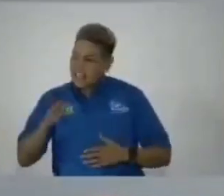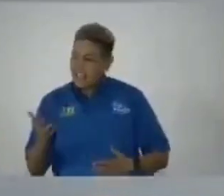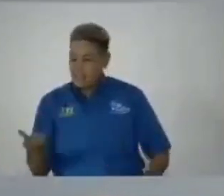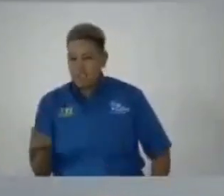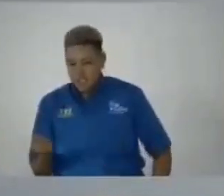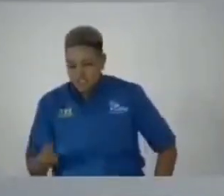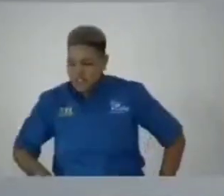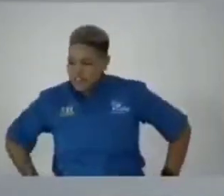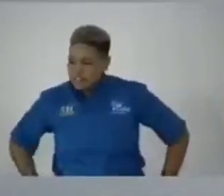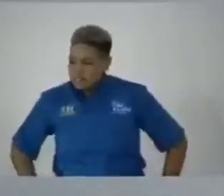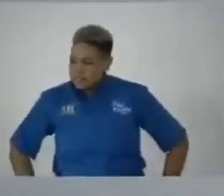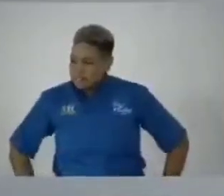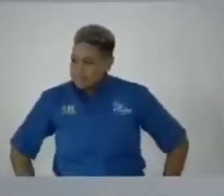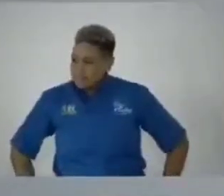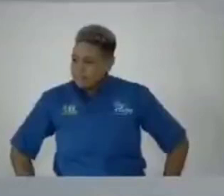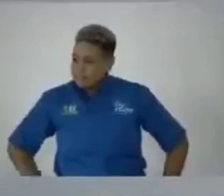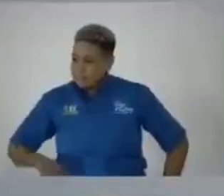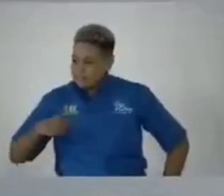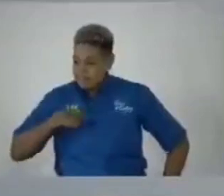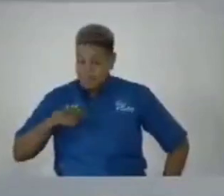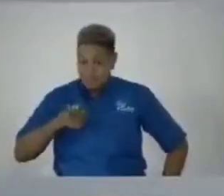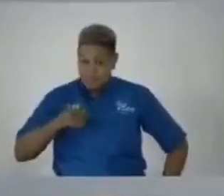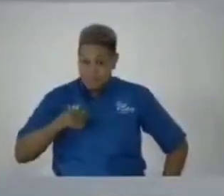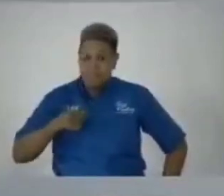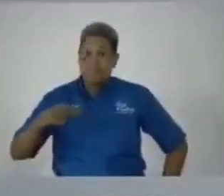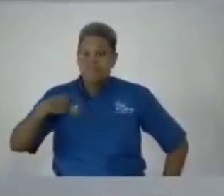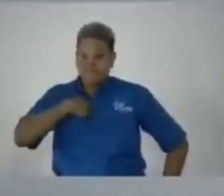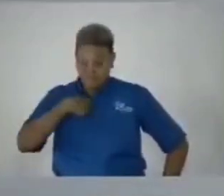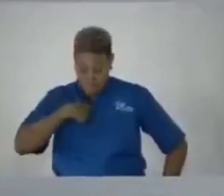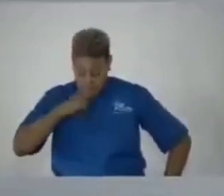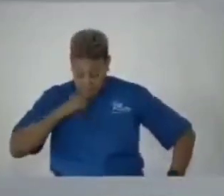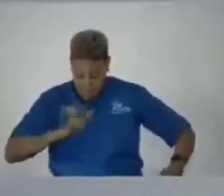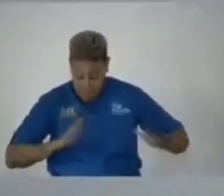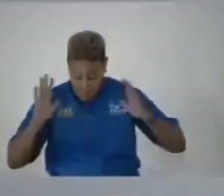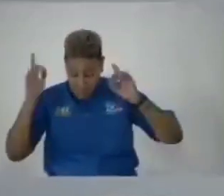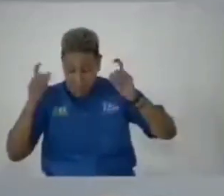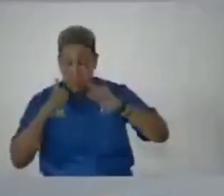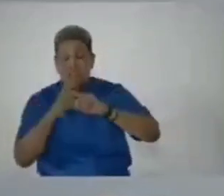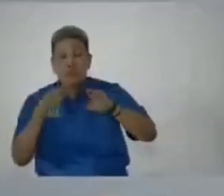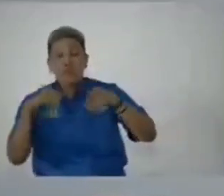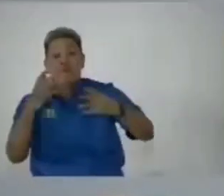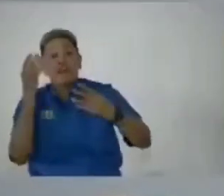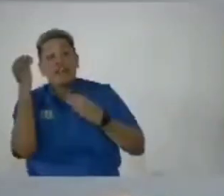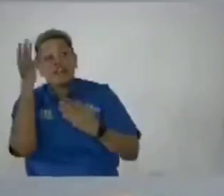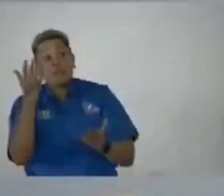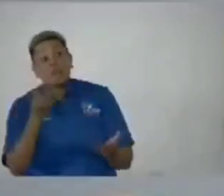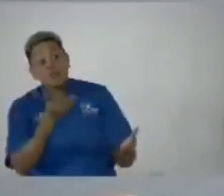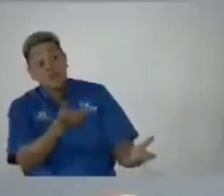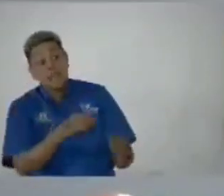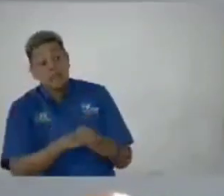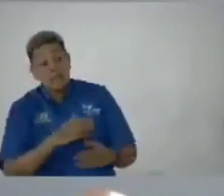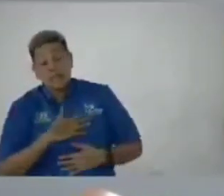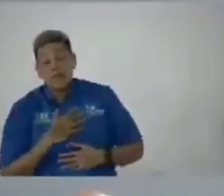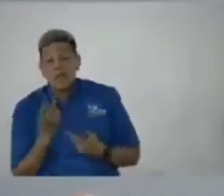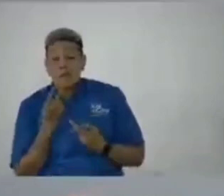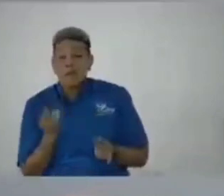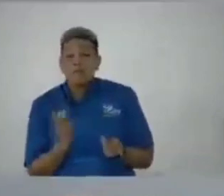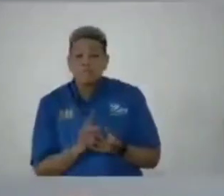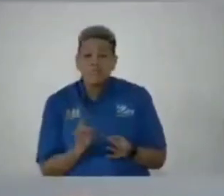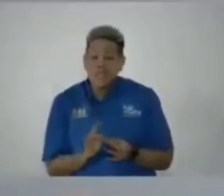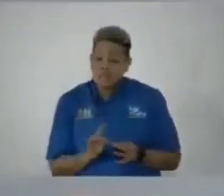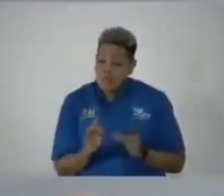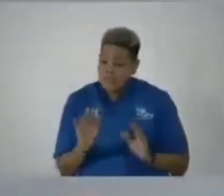i i madam speaker provided information to them in my public statement